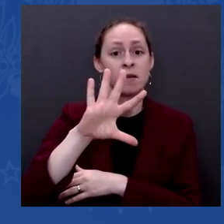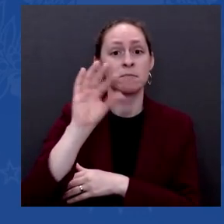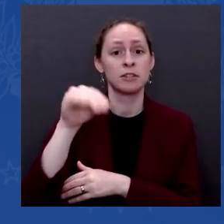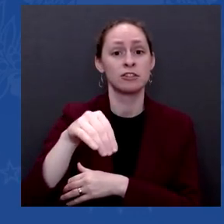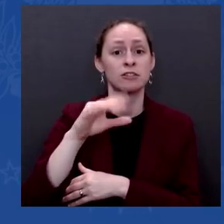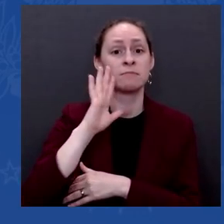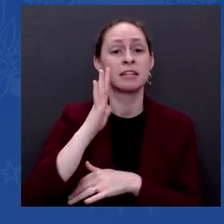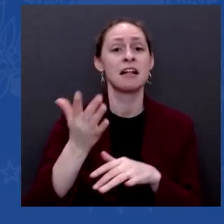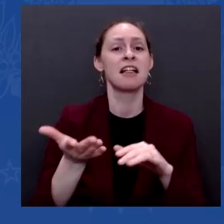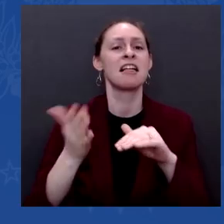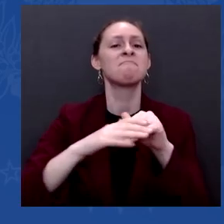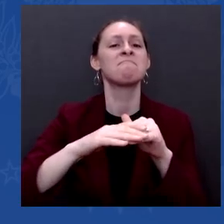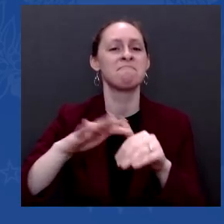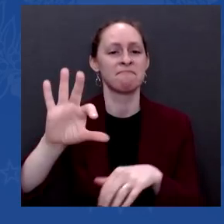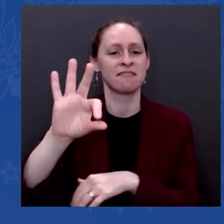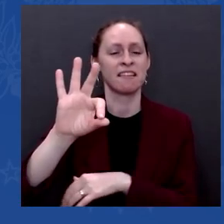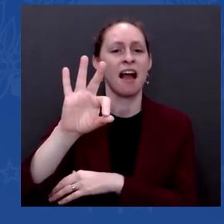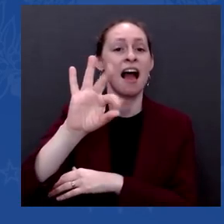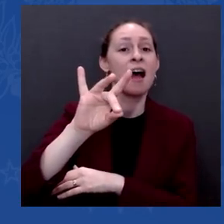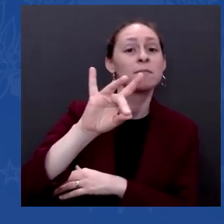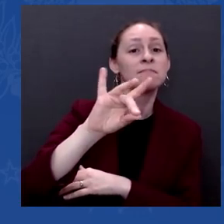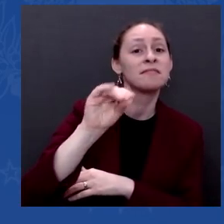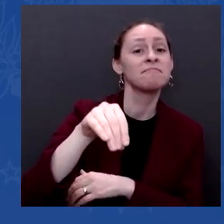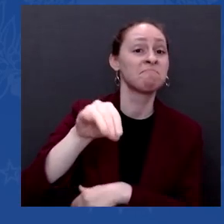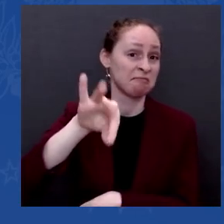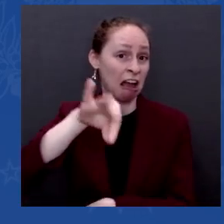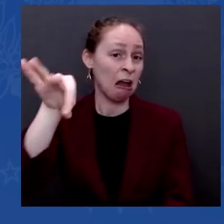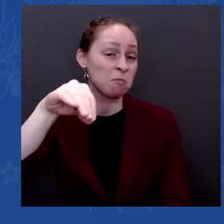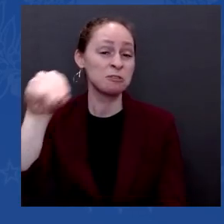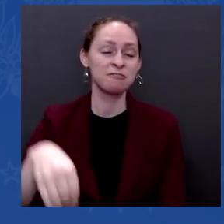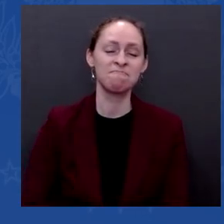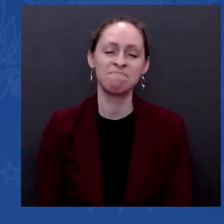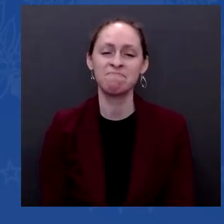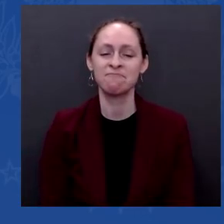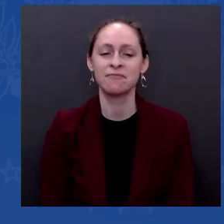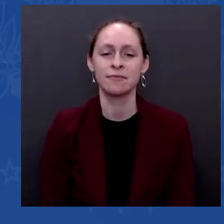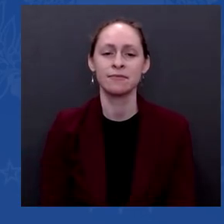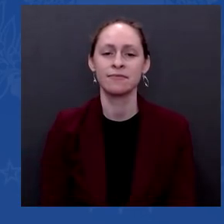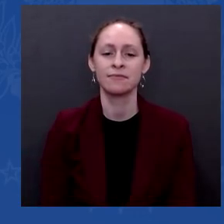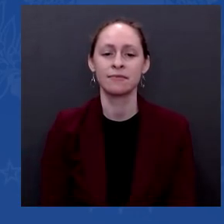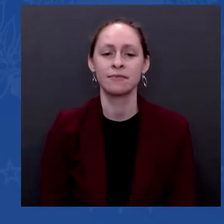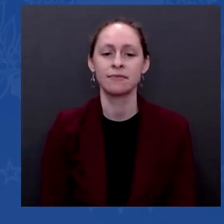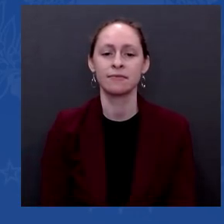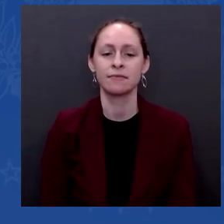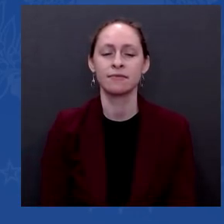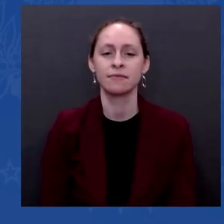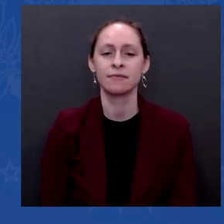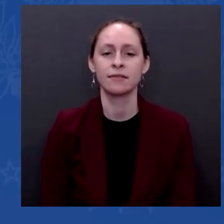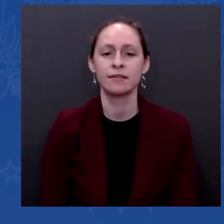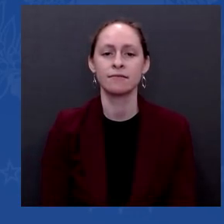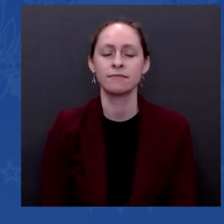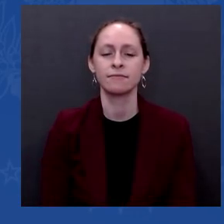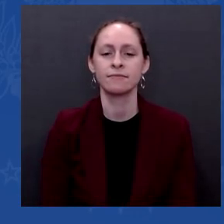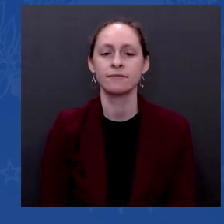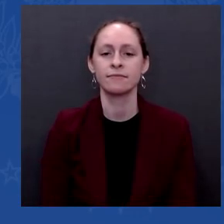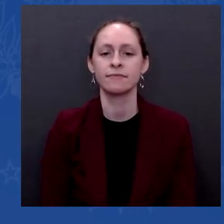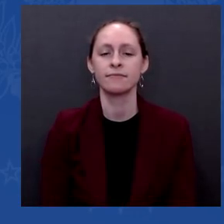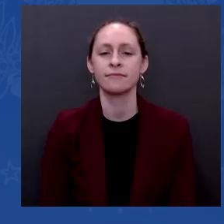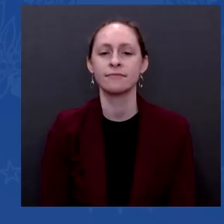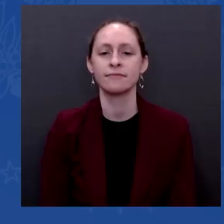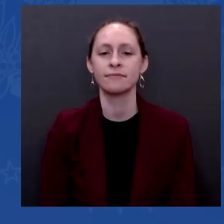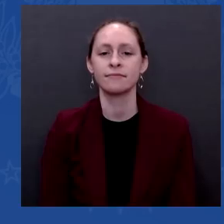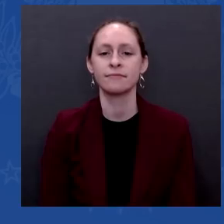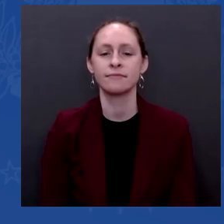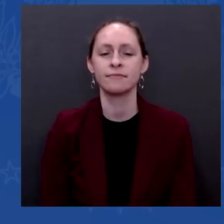the individuals of the district that says, we're not going to be open, is always going to get, and I'm not being critical of any of you, it's always going to get front